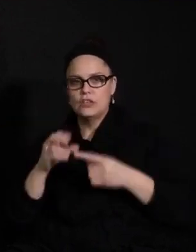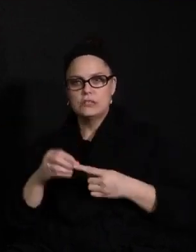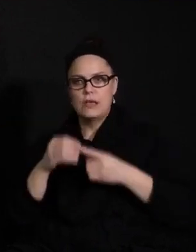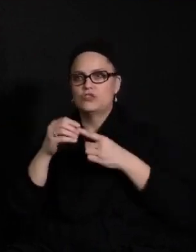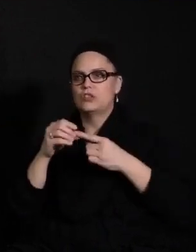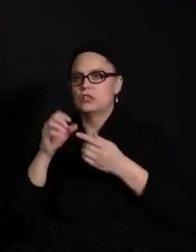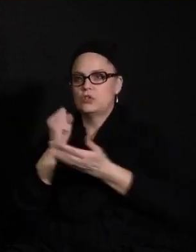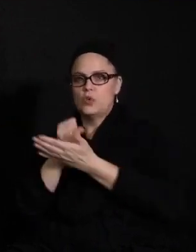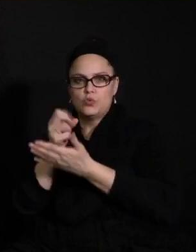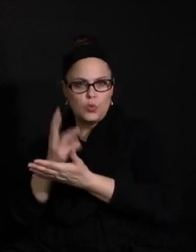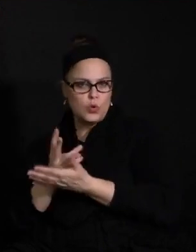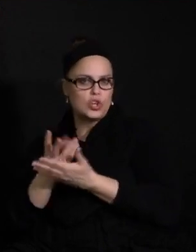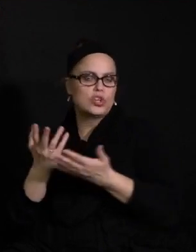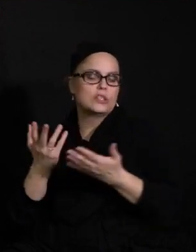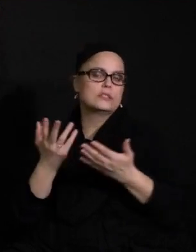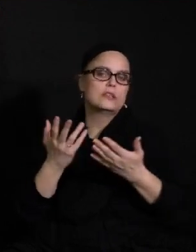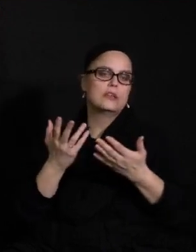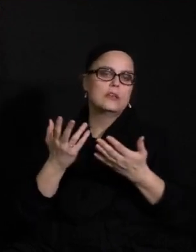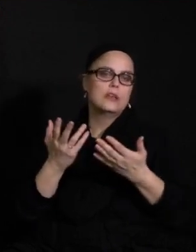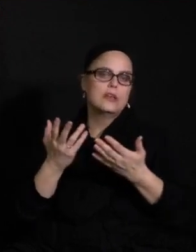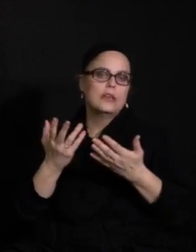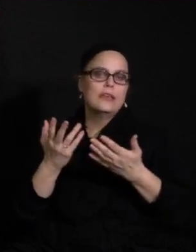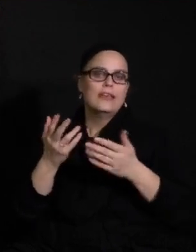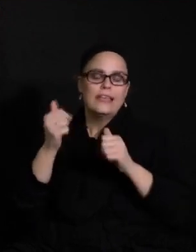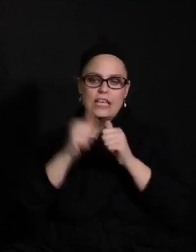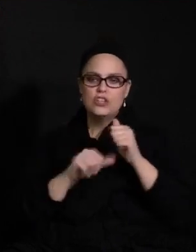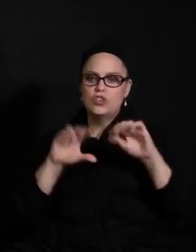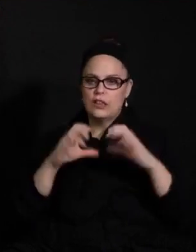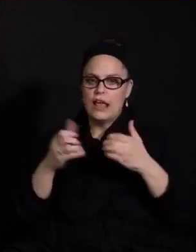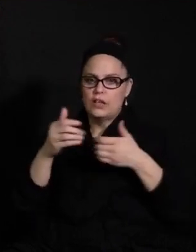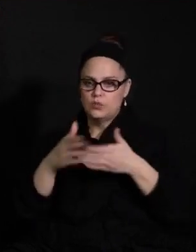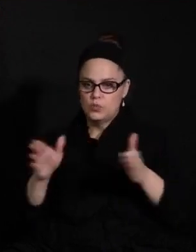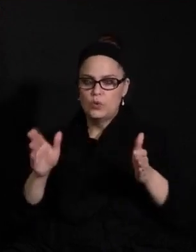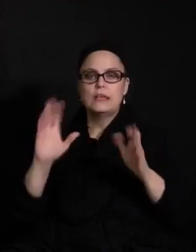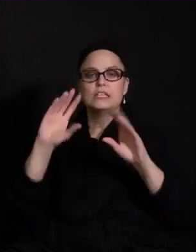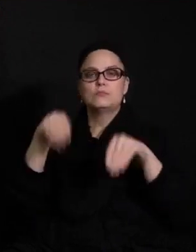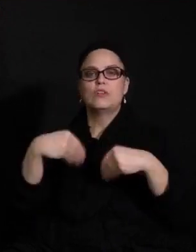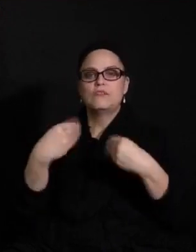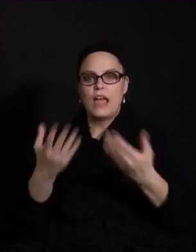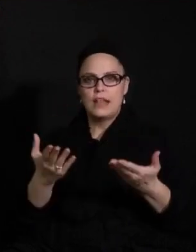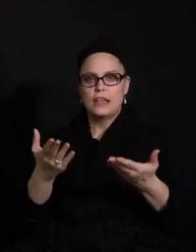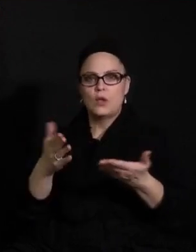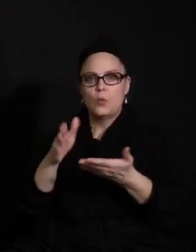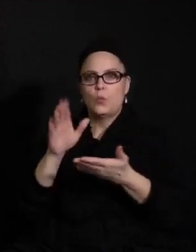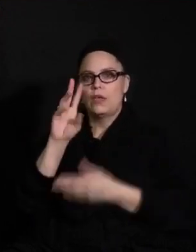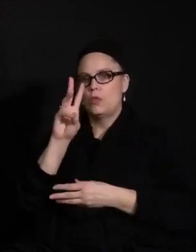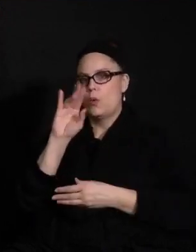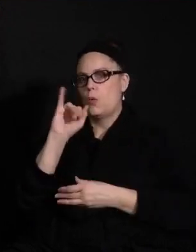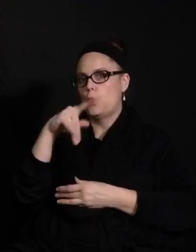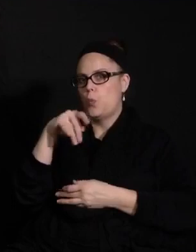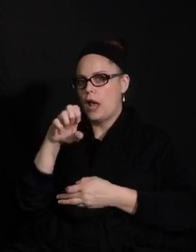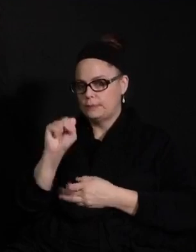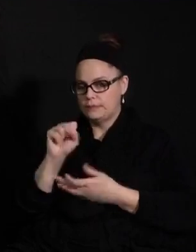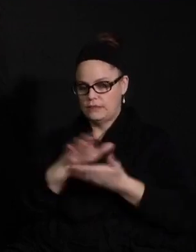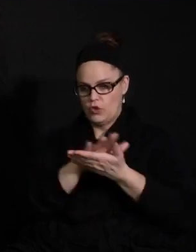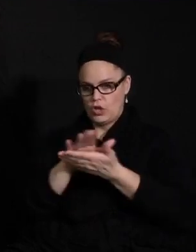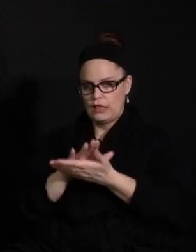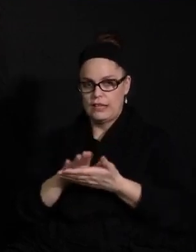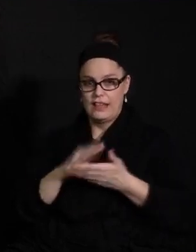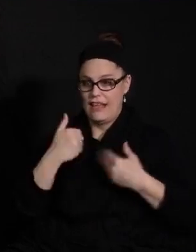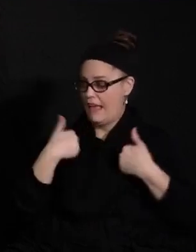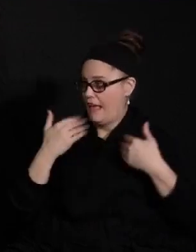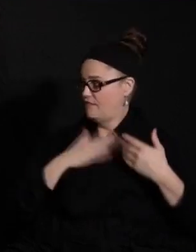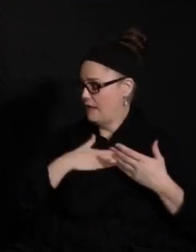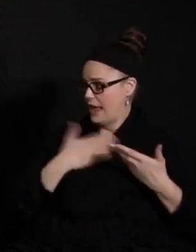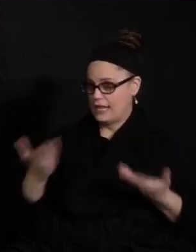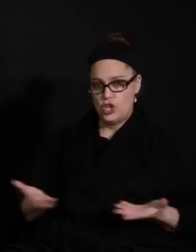social workers. Director Parent shared the following. Every classroom and office space is provided with disinfectant wipes. I have mine right here.